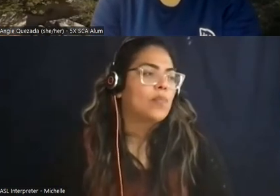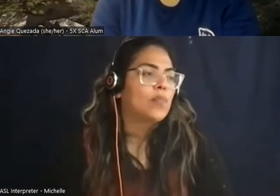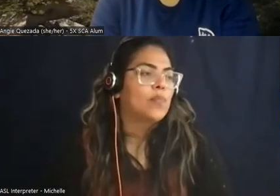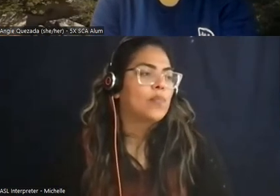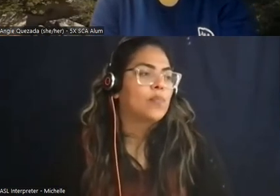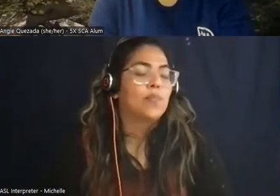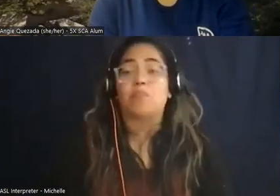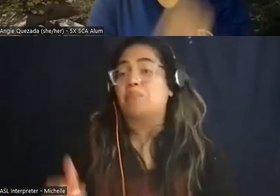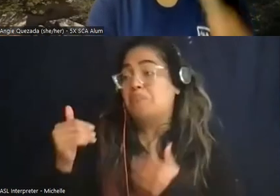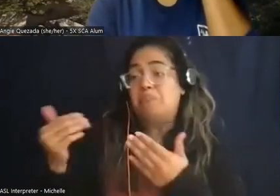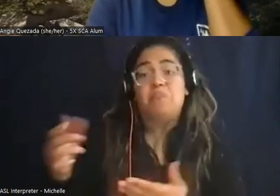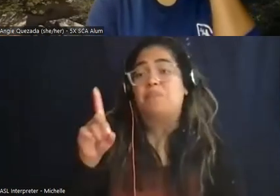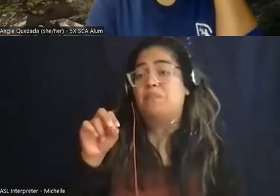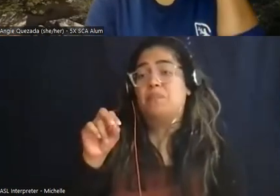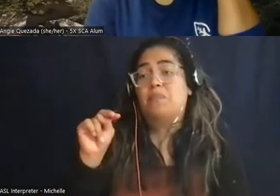yeah go ahead donna